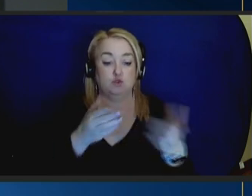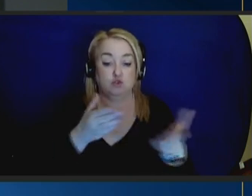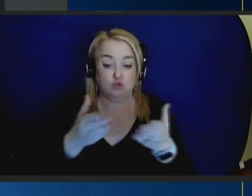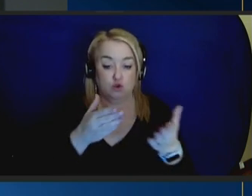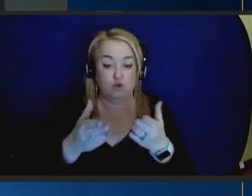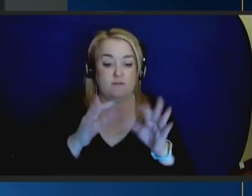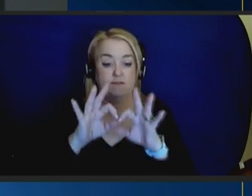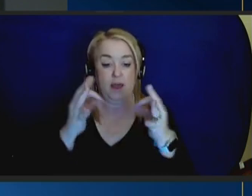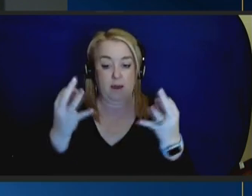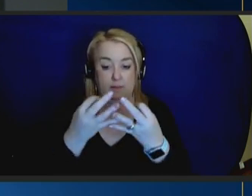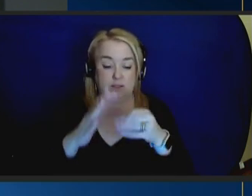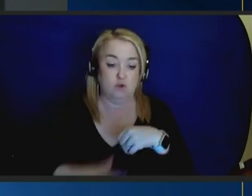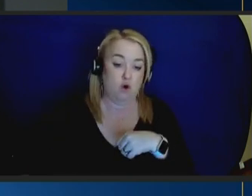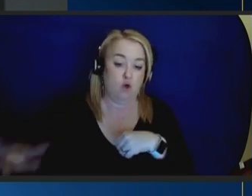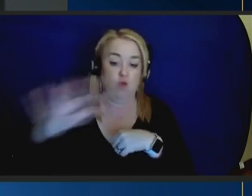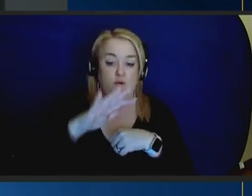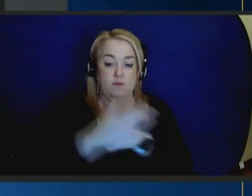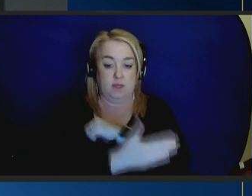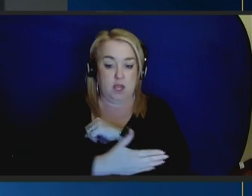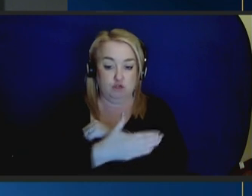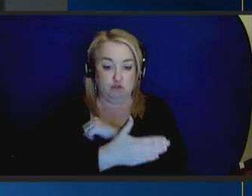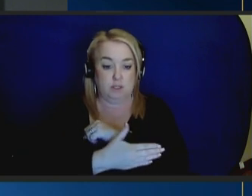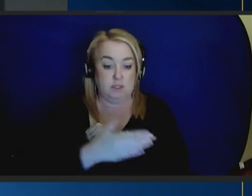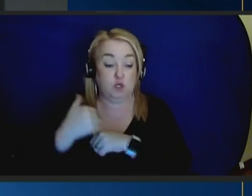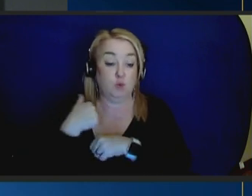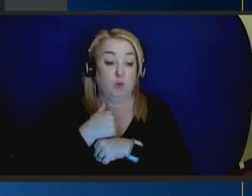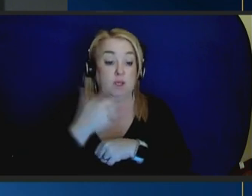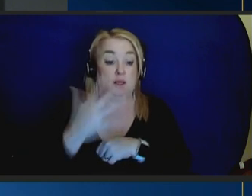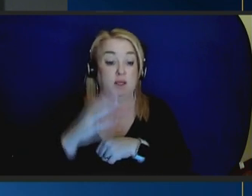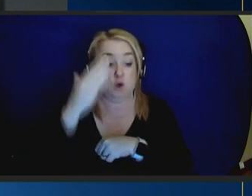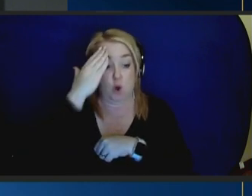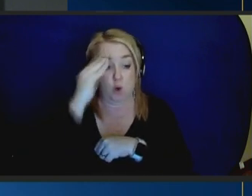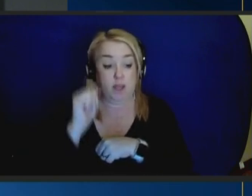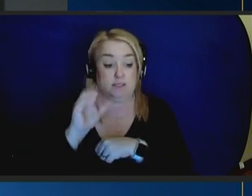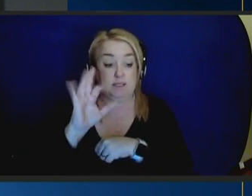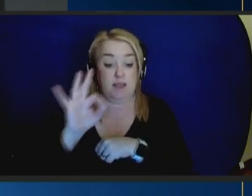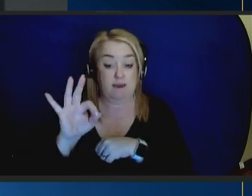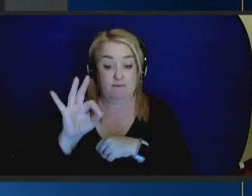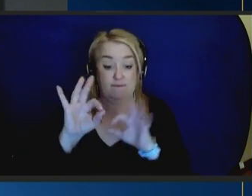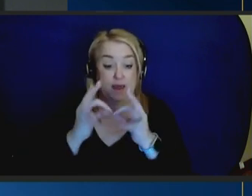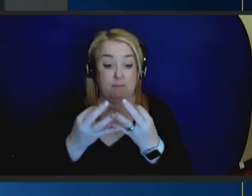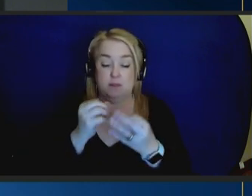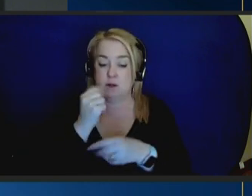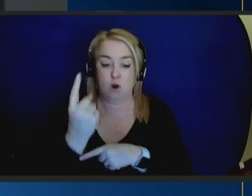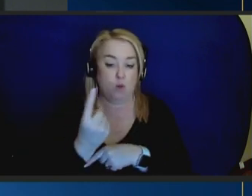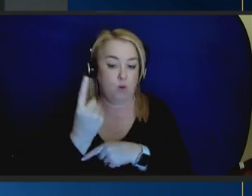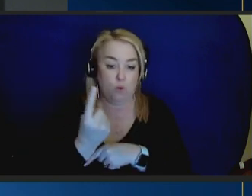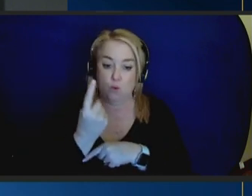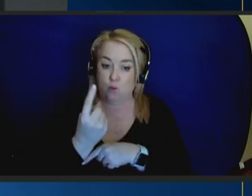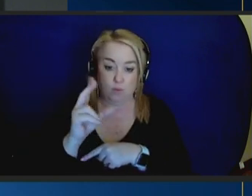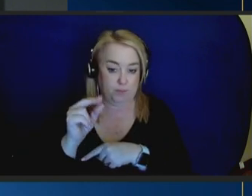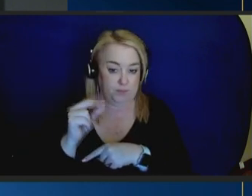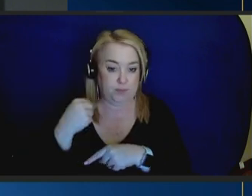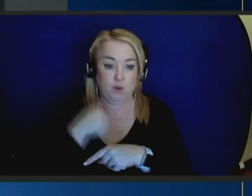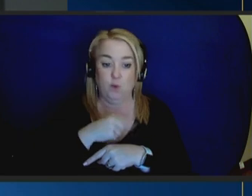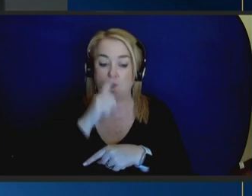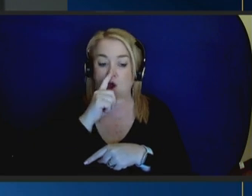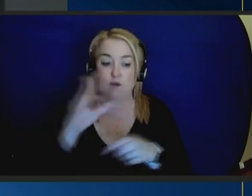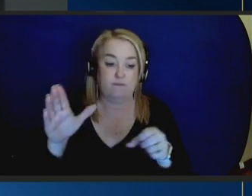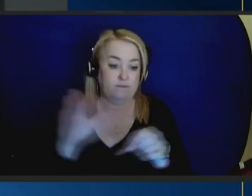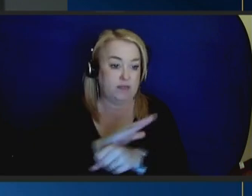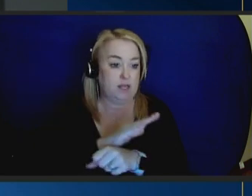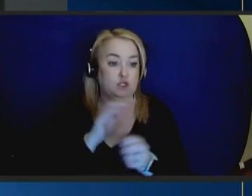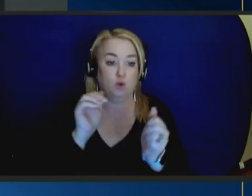country. We know that our ACF family did not do this work alone. We're filled with immense